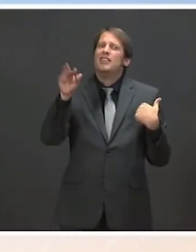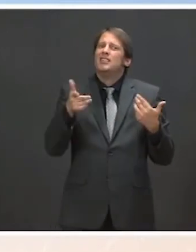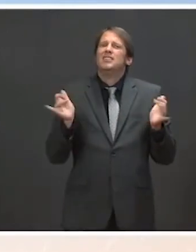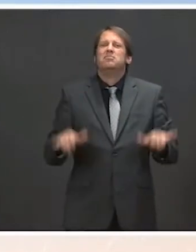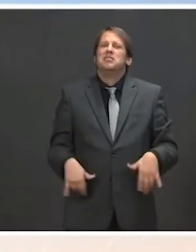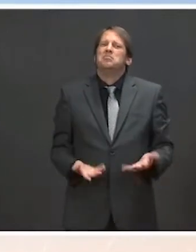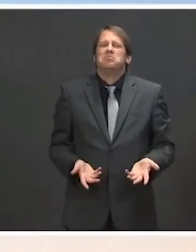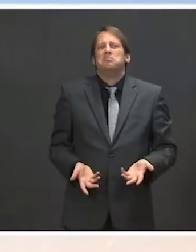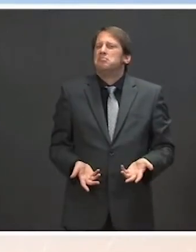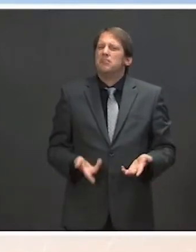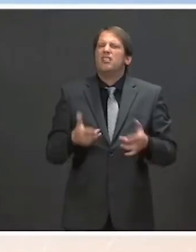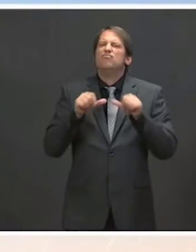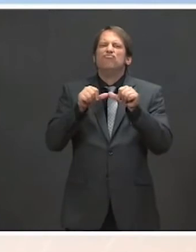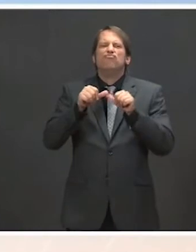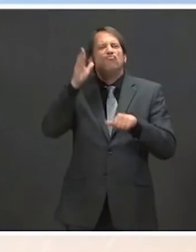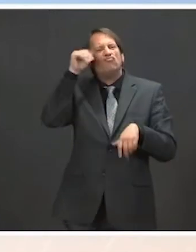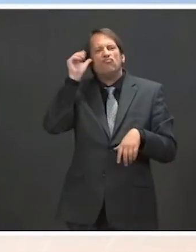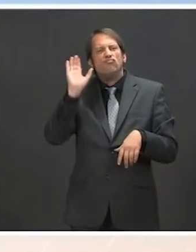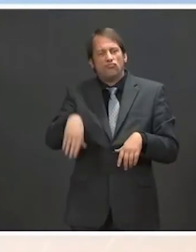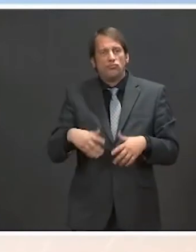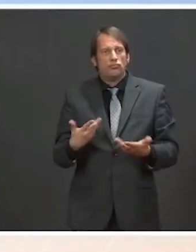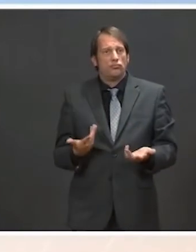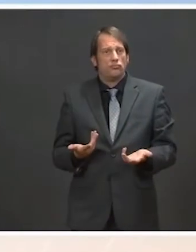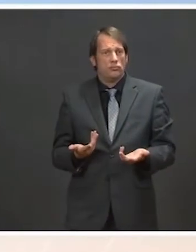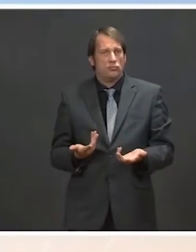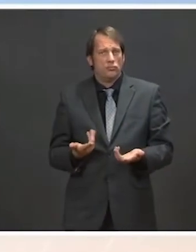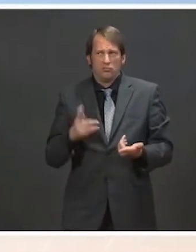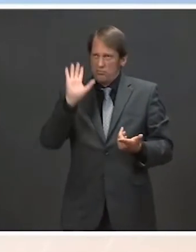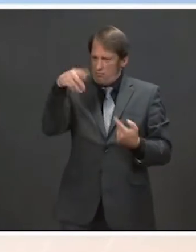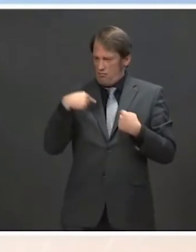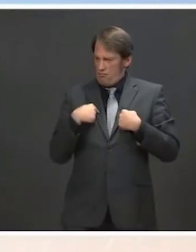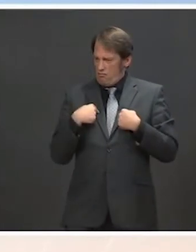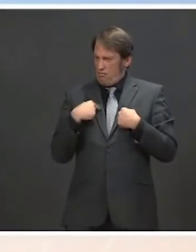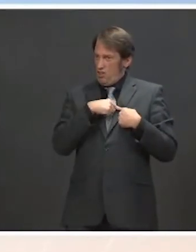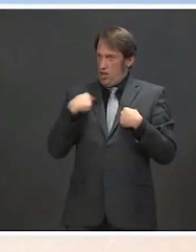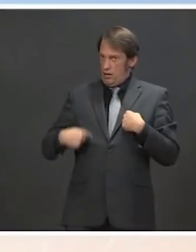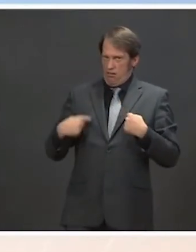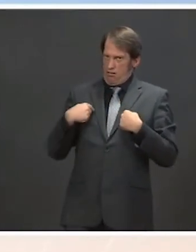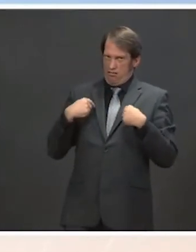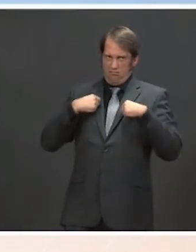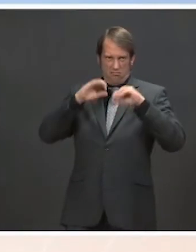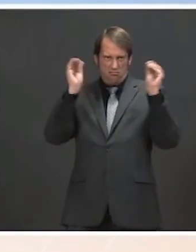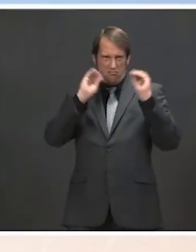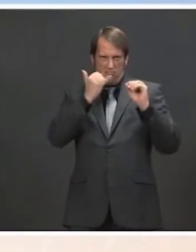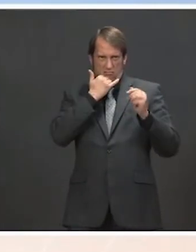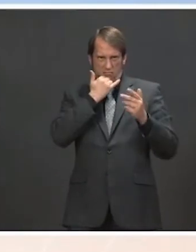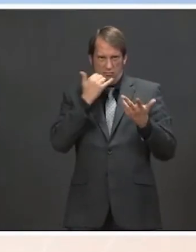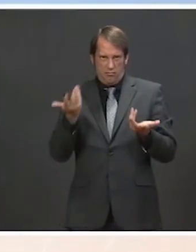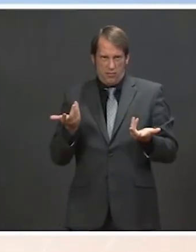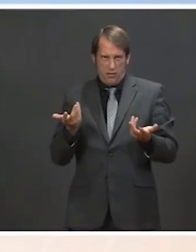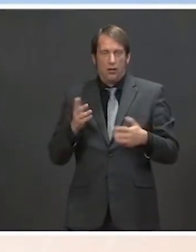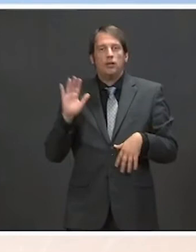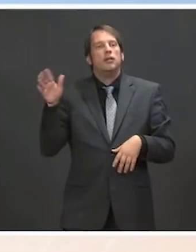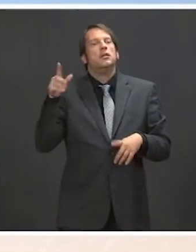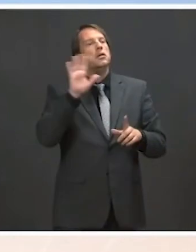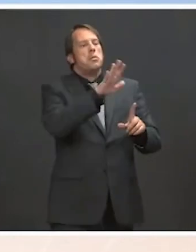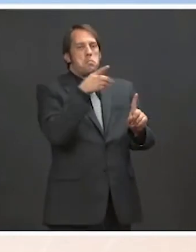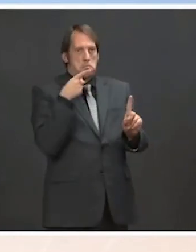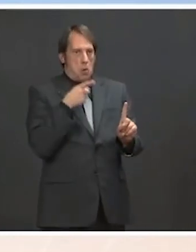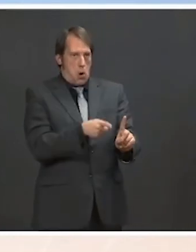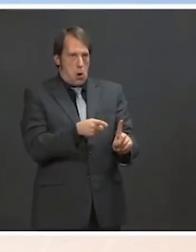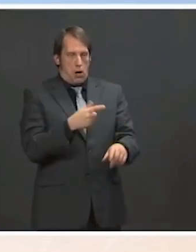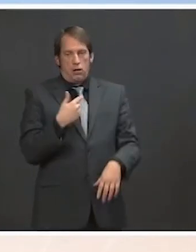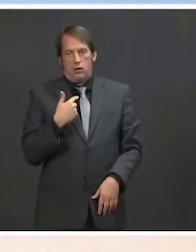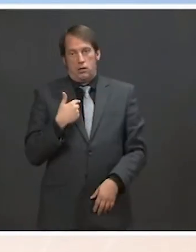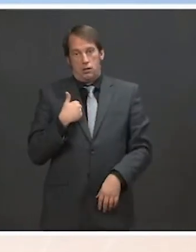nothing wrong with respect to these minority groups. Well, clearly, sanctions are meant to deter behavior. But I'm not going to rule in or rule